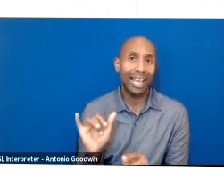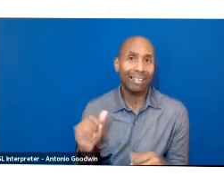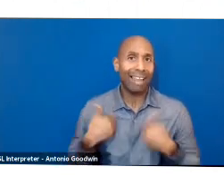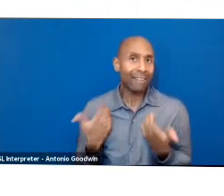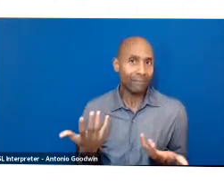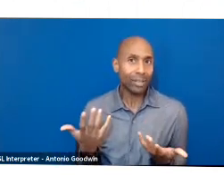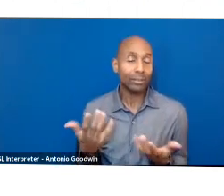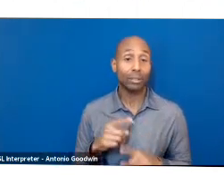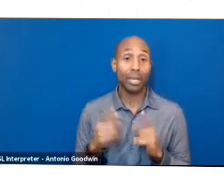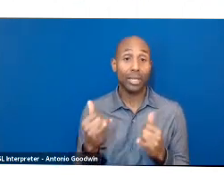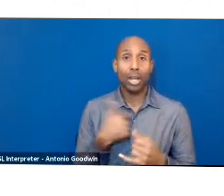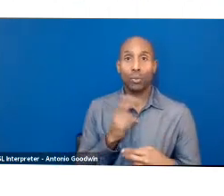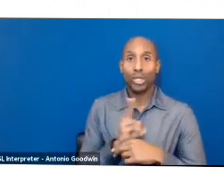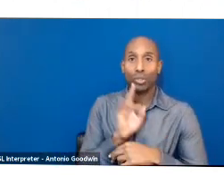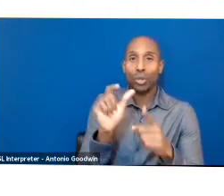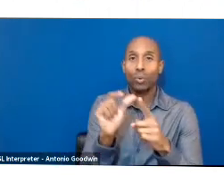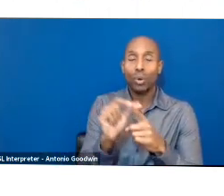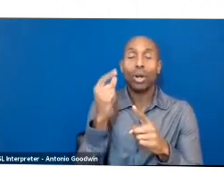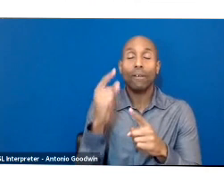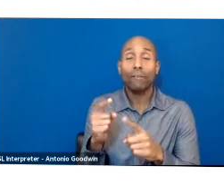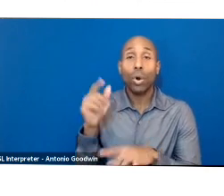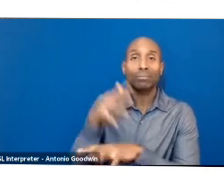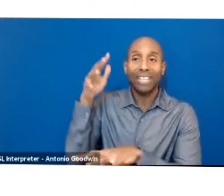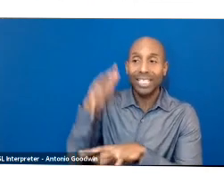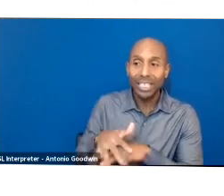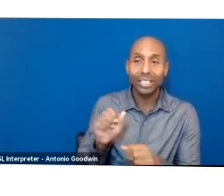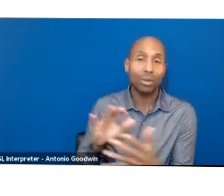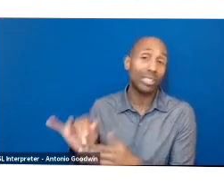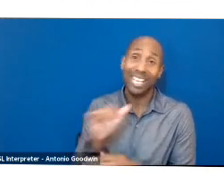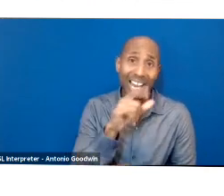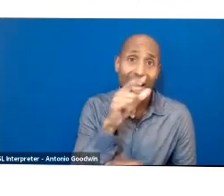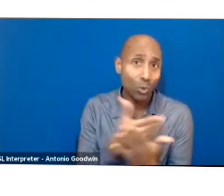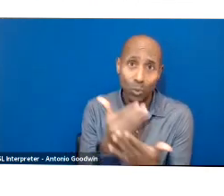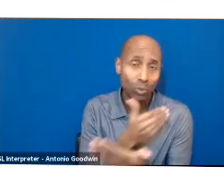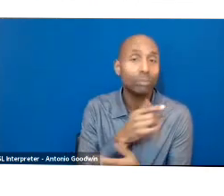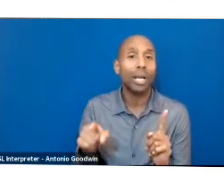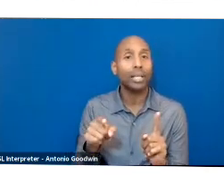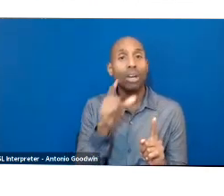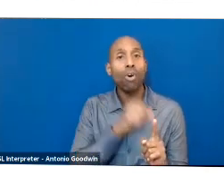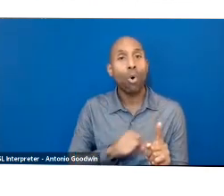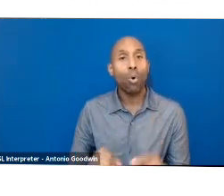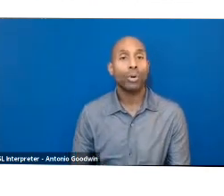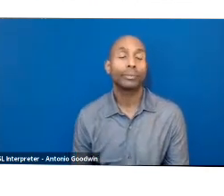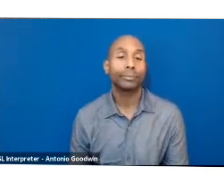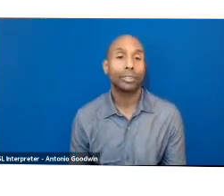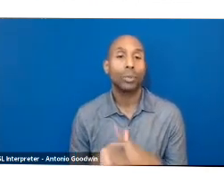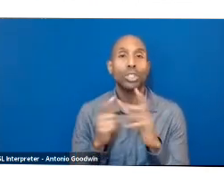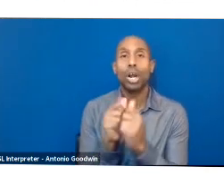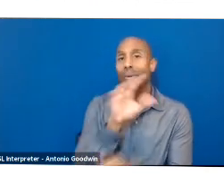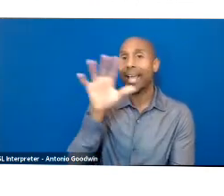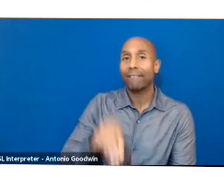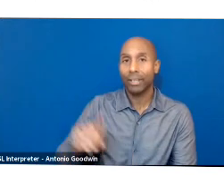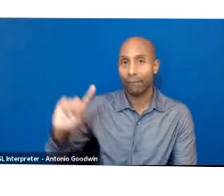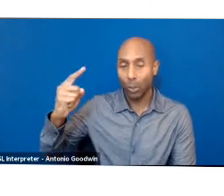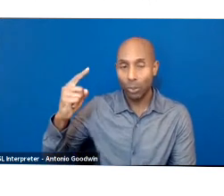that term to practices that are actually not new, but very old. So I want to start with the continent of Africa and specifically